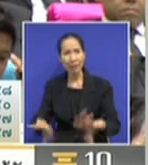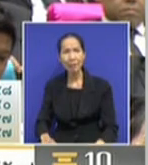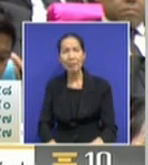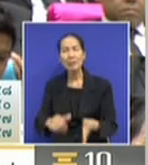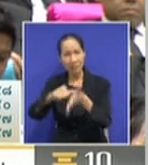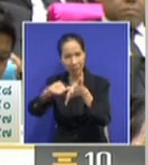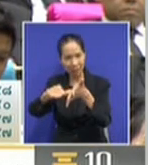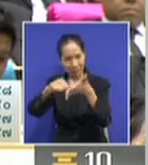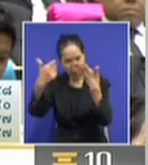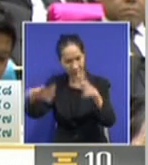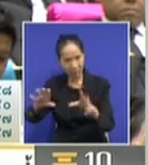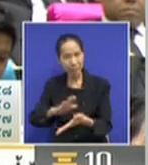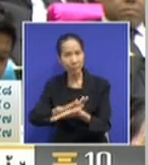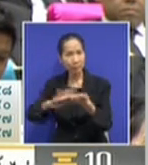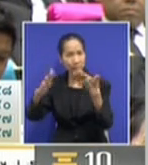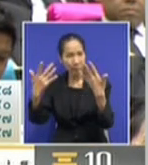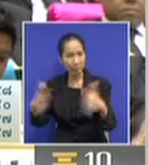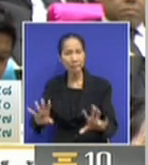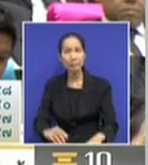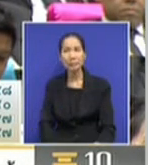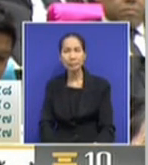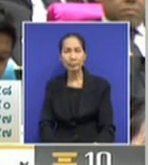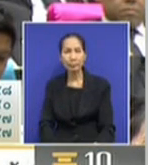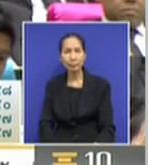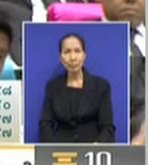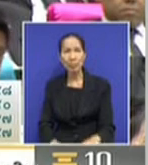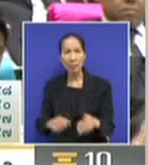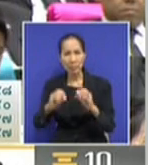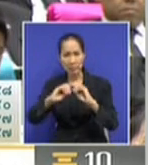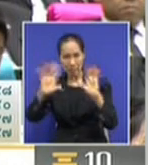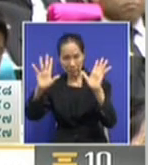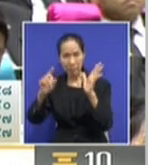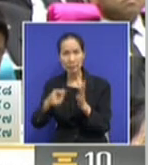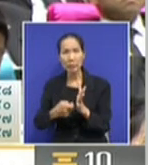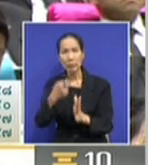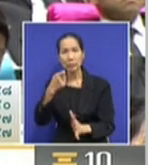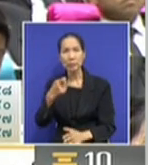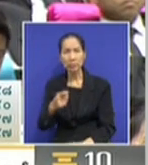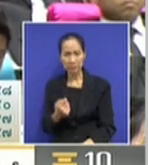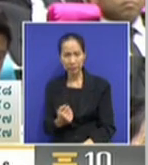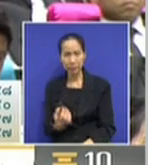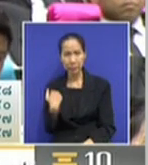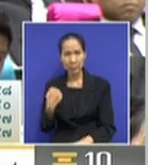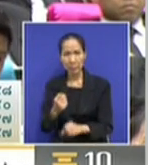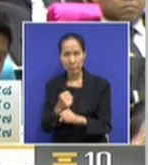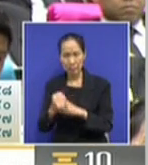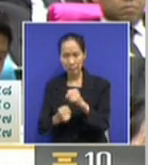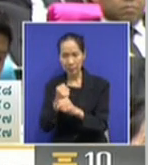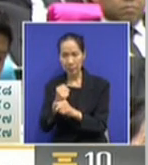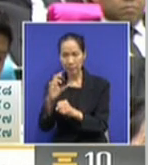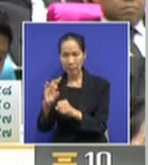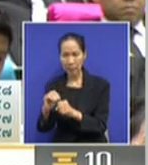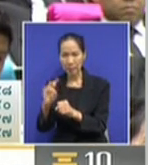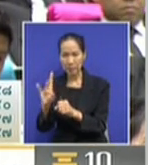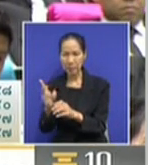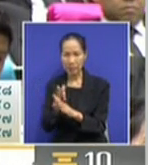at 5 p.m., but then some MP has motioned that it should be carried on. And then Khun Chulik said